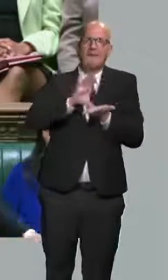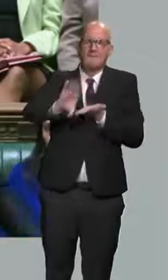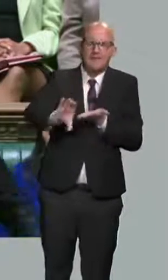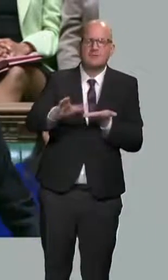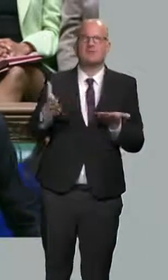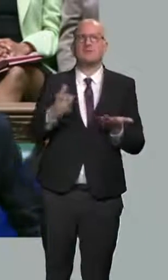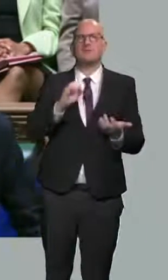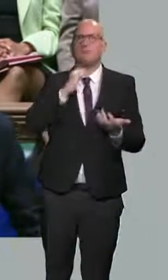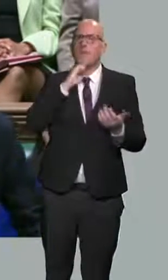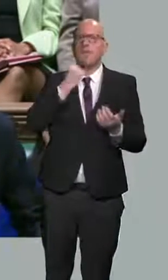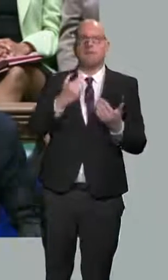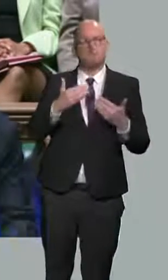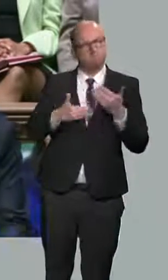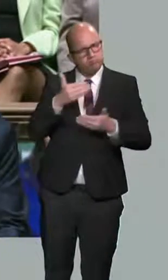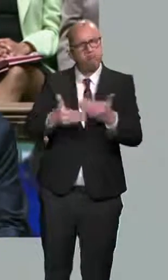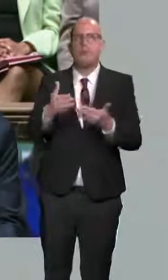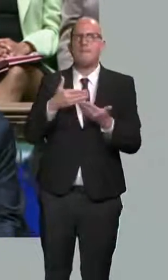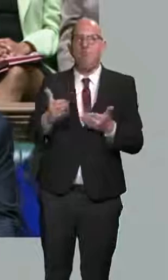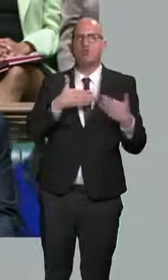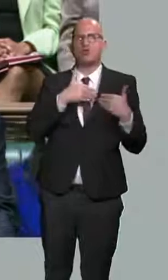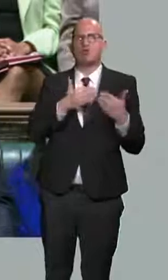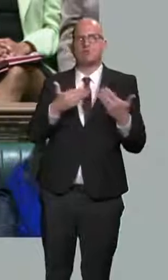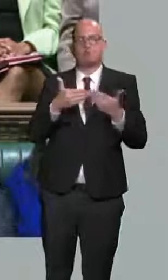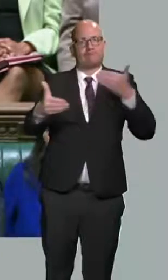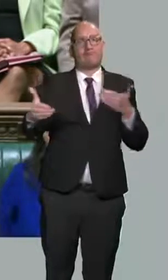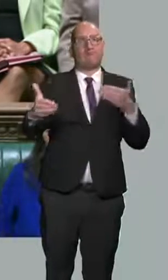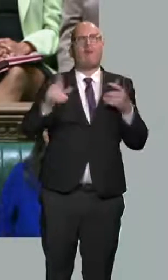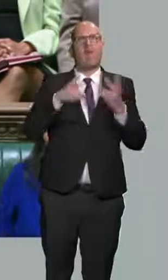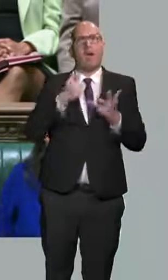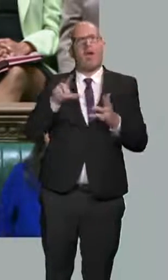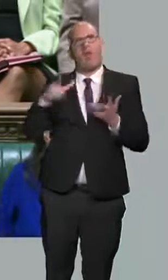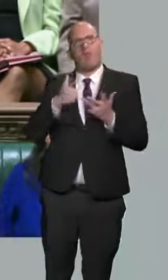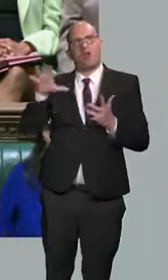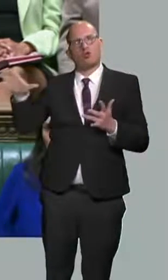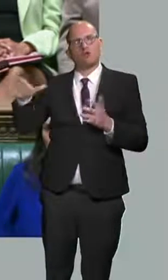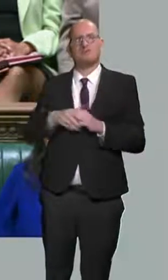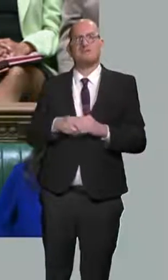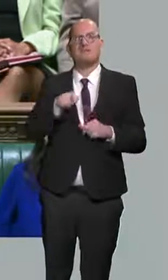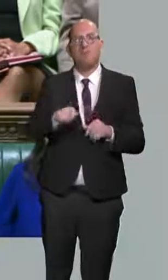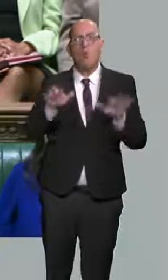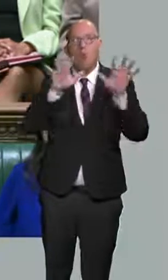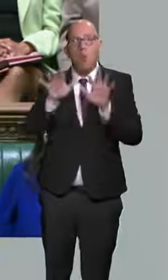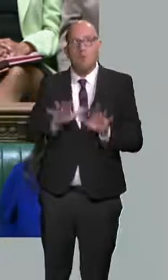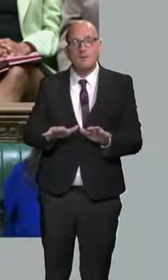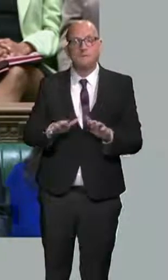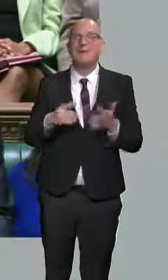advanced economies. We are going to fix that. In the autumn budget, we will cut the tax rates on business